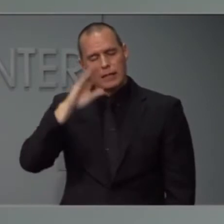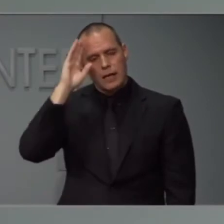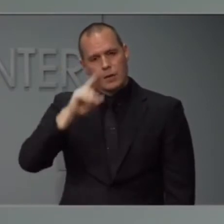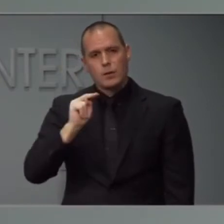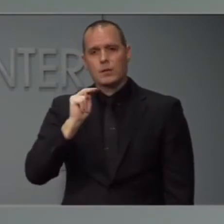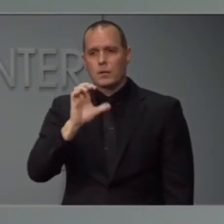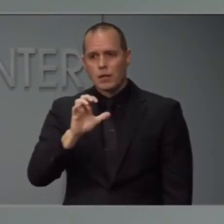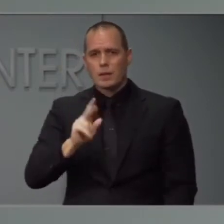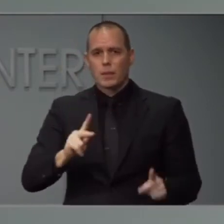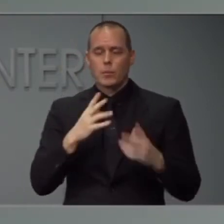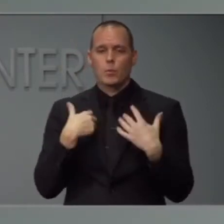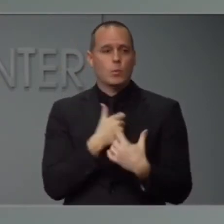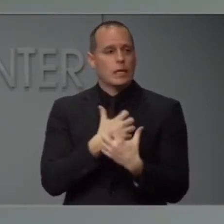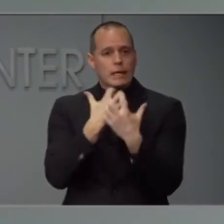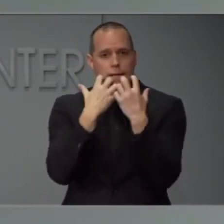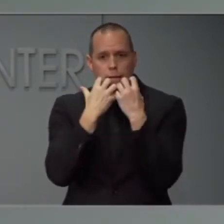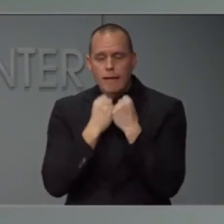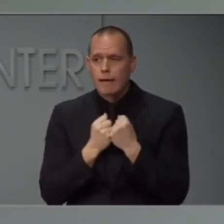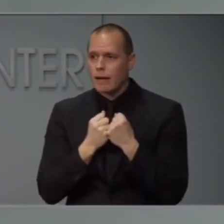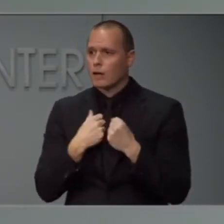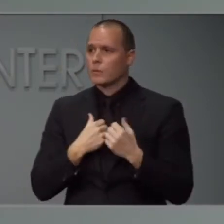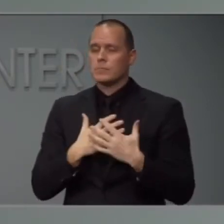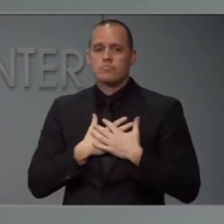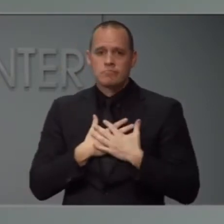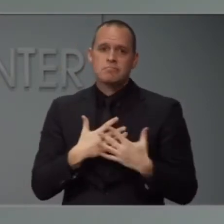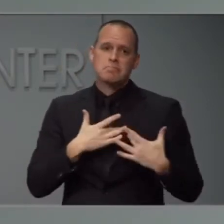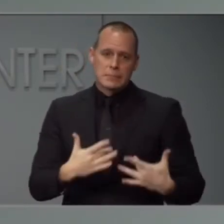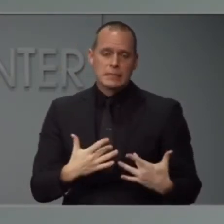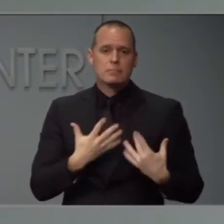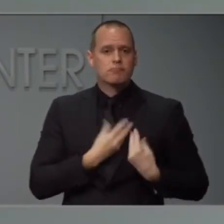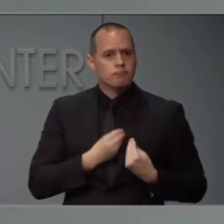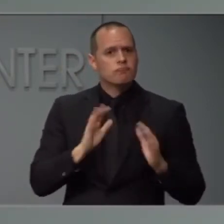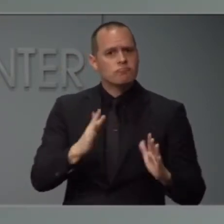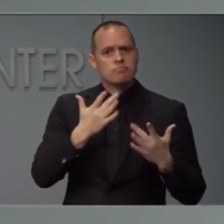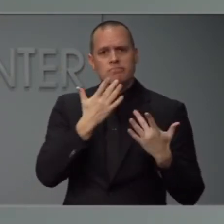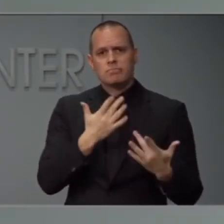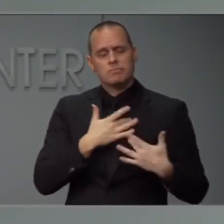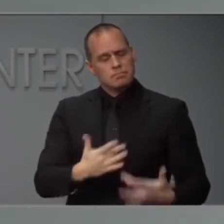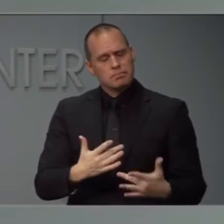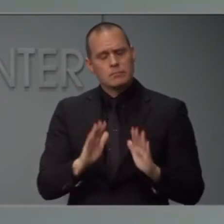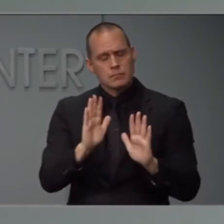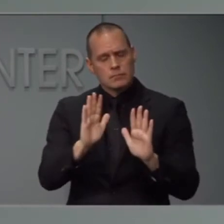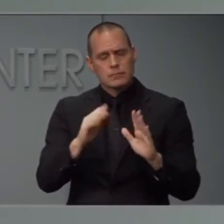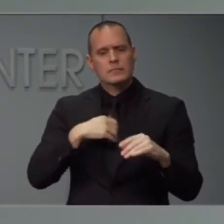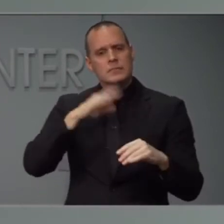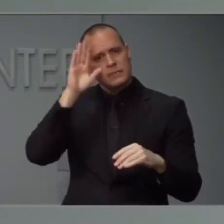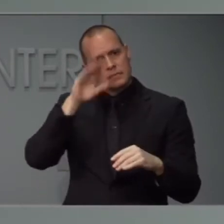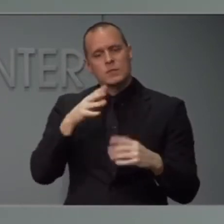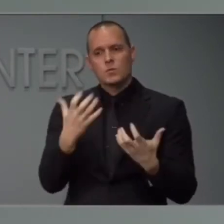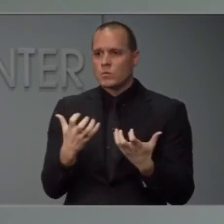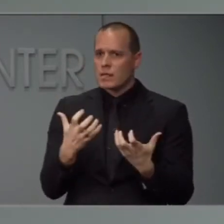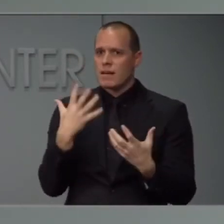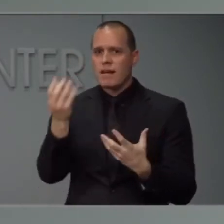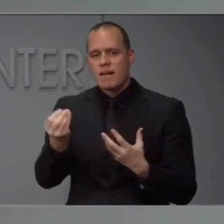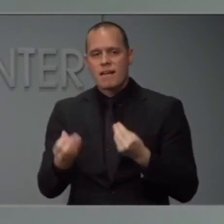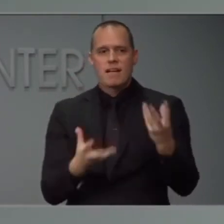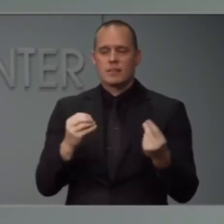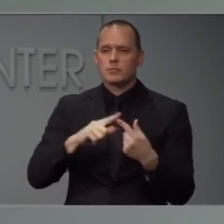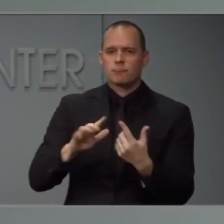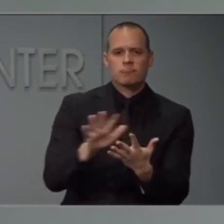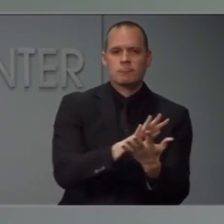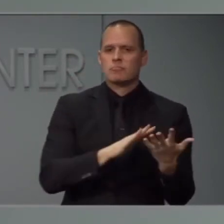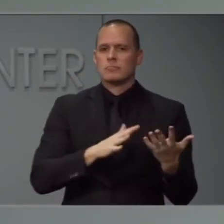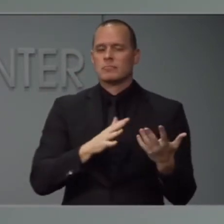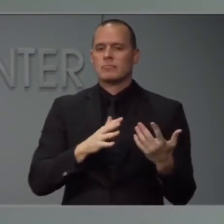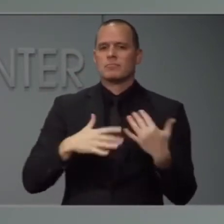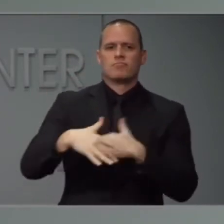are caring folk. We care for our communities and everyone needs to be doing their part to make sure that these measures do impact